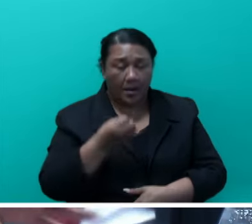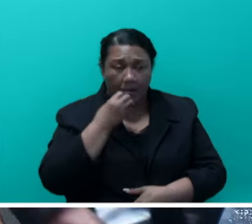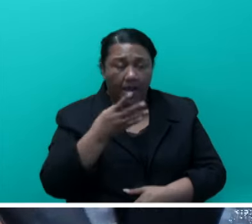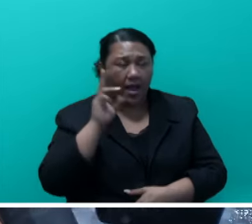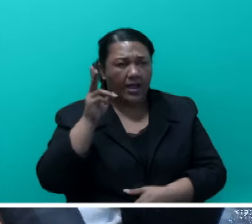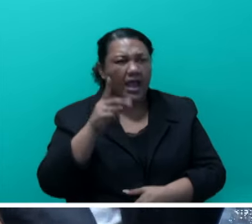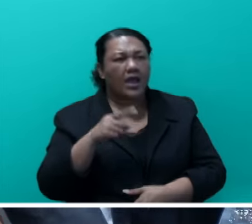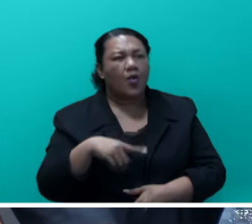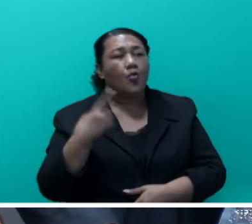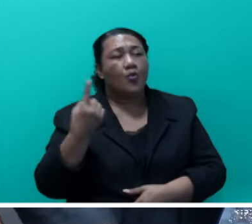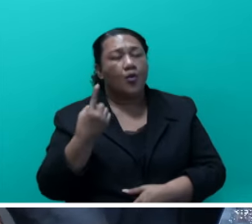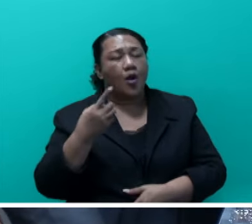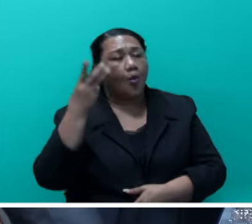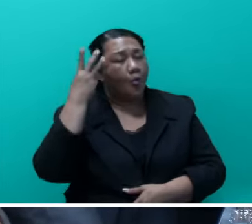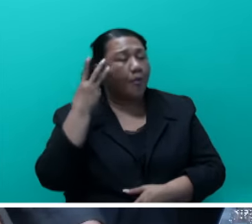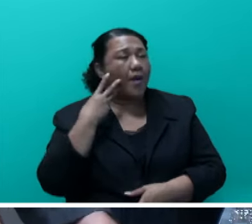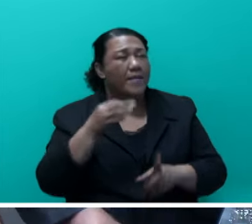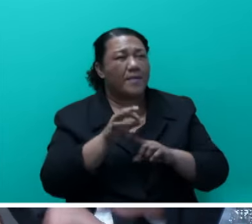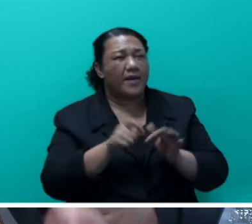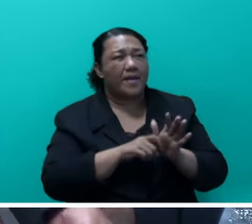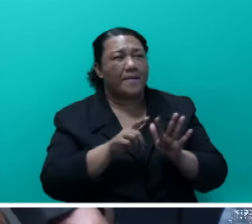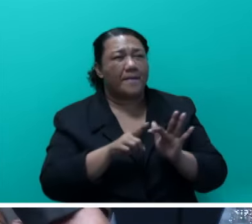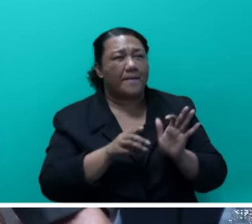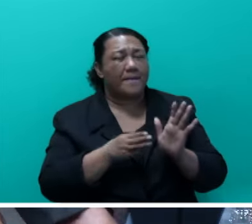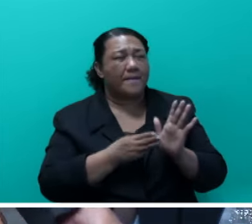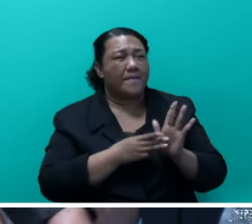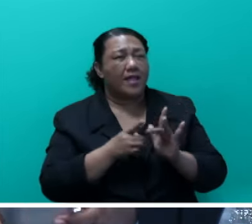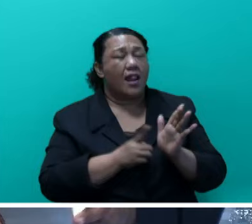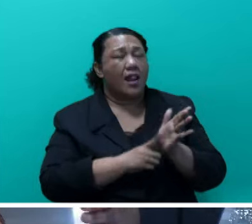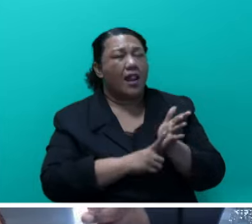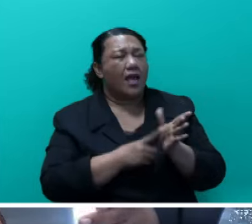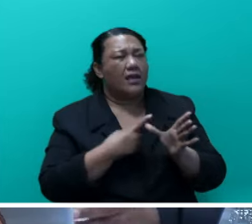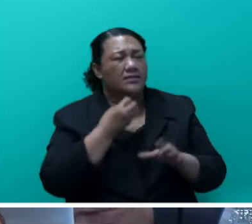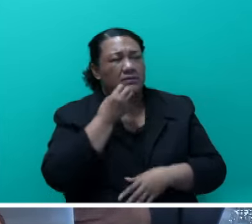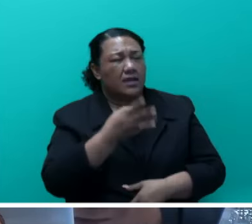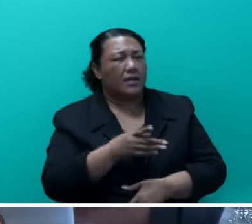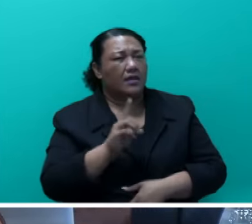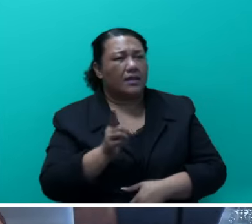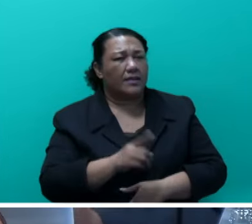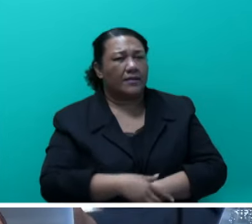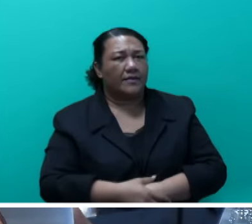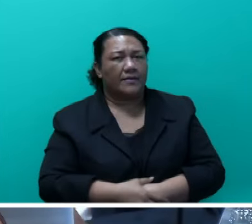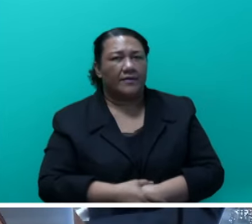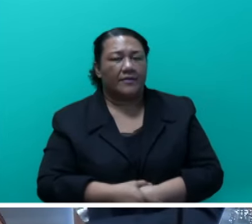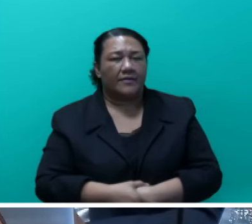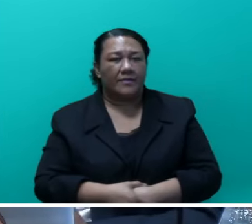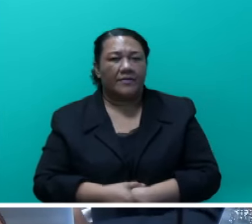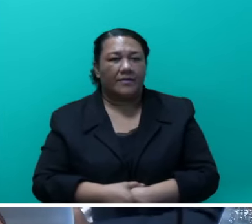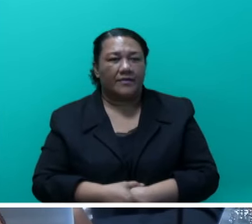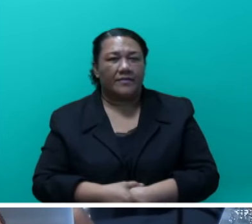Lakumar, with regards to her statement on the AMR, raised earlier by the Minister for Health,